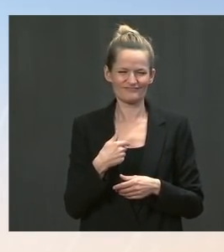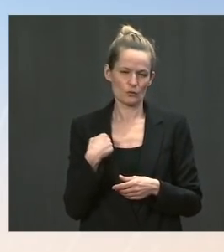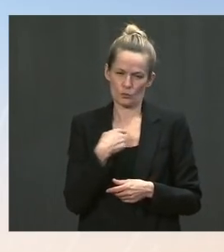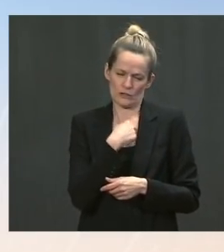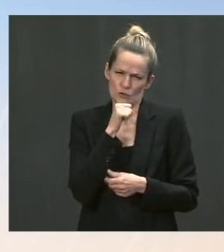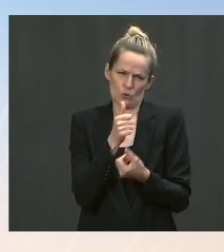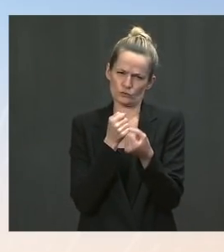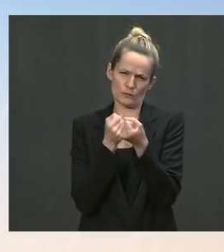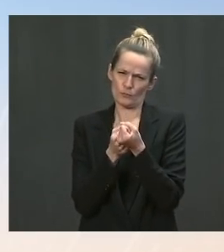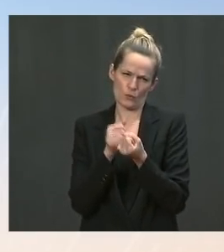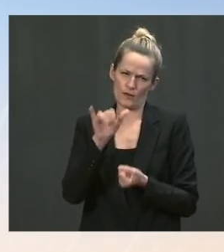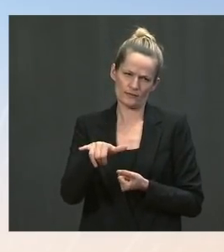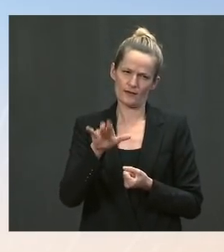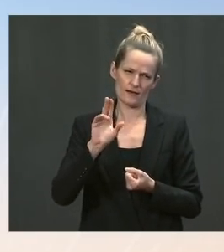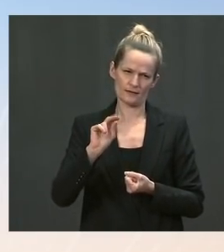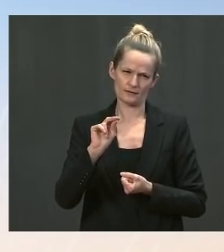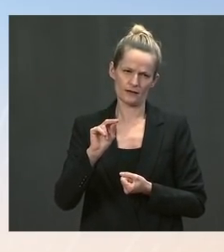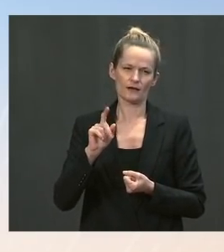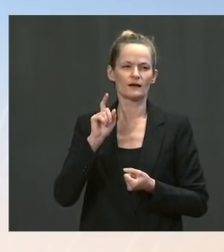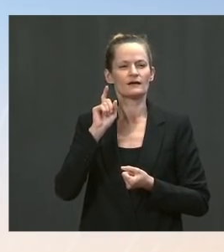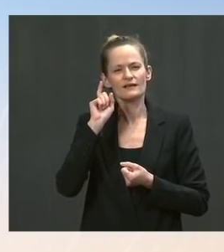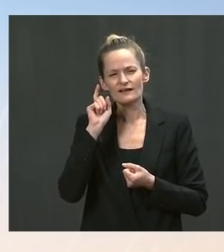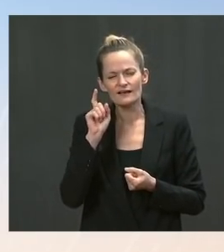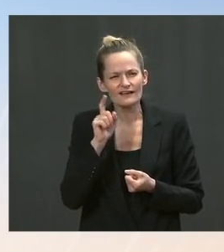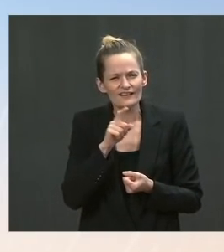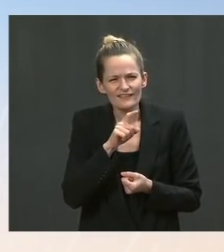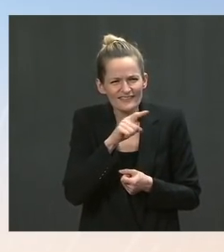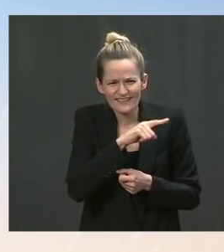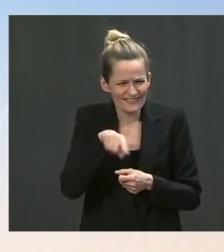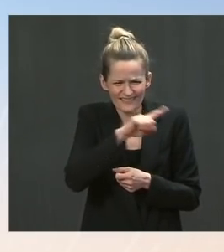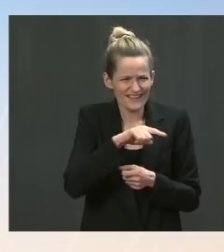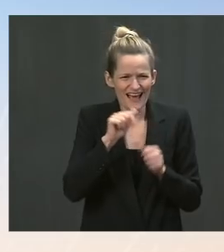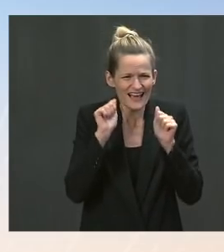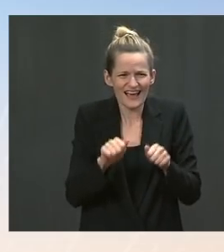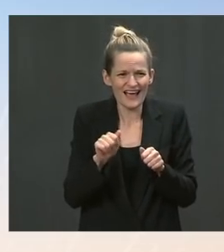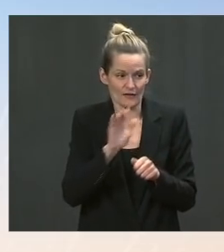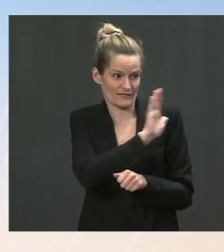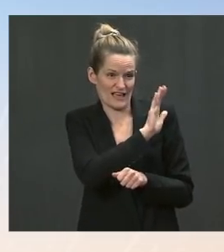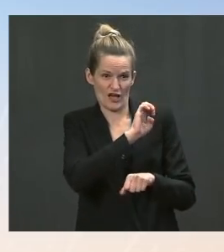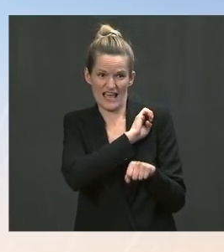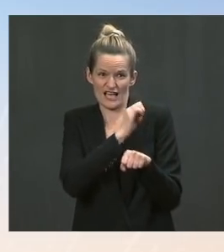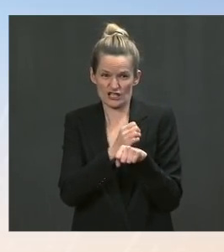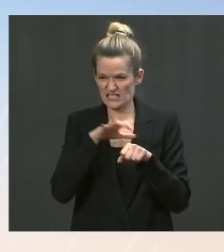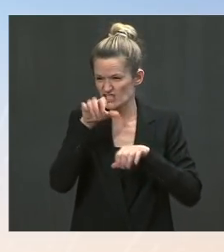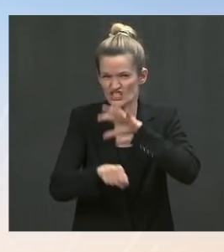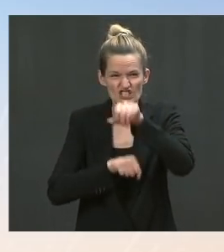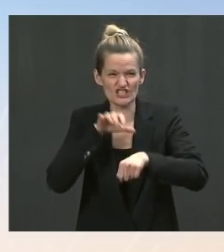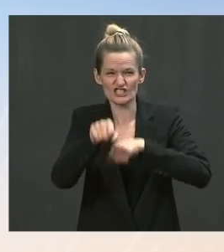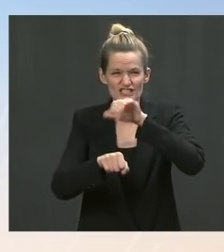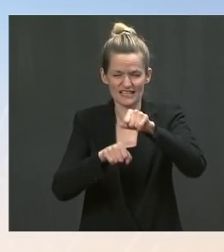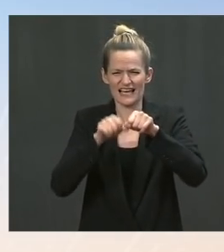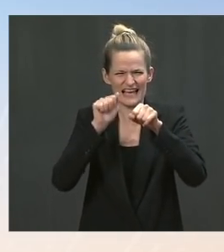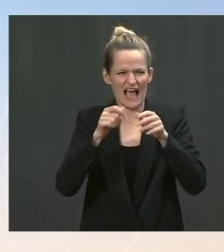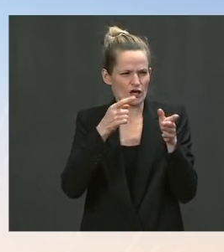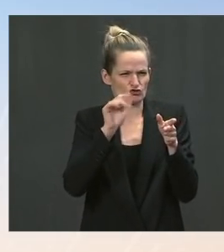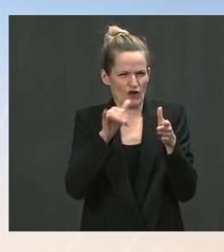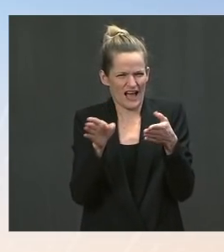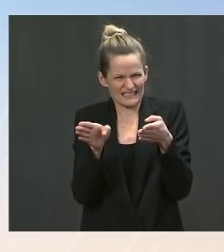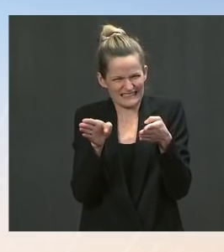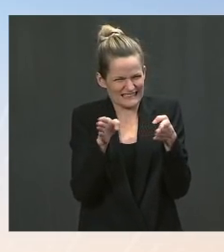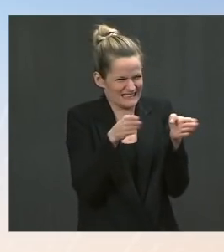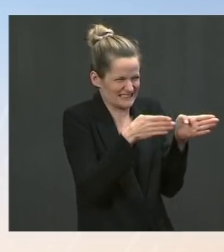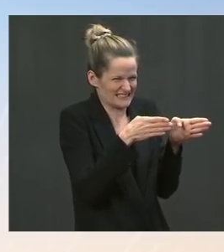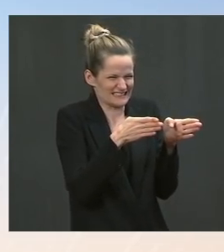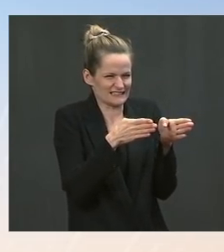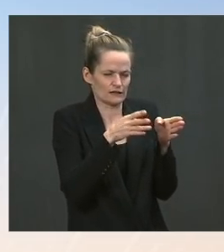on this trajectory. They could choose to devote the same energy to the peace process as they are to their military campaign. We strongly urge them to do so.